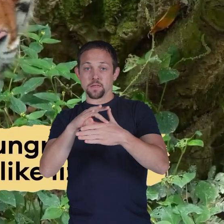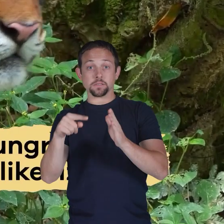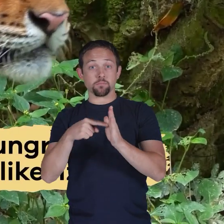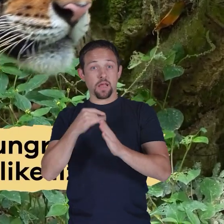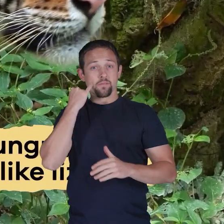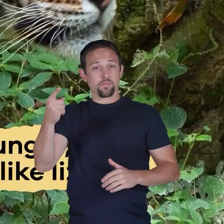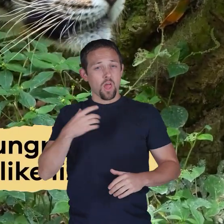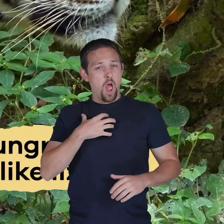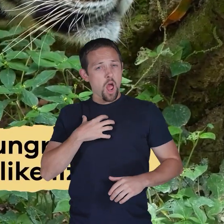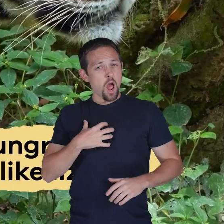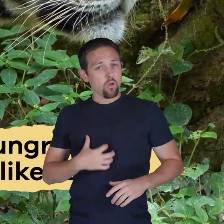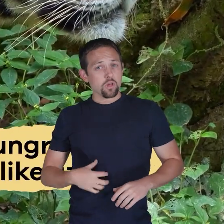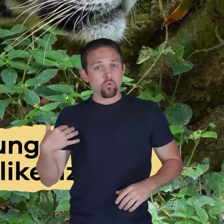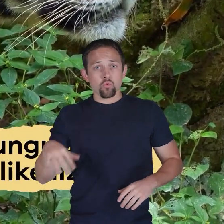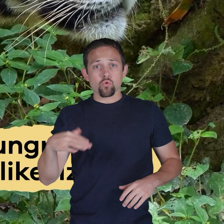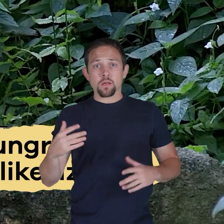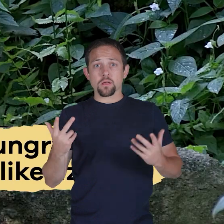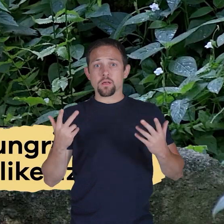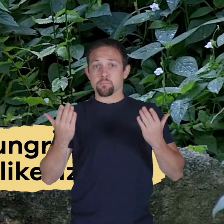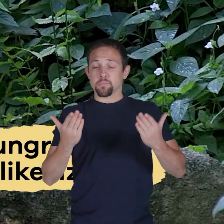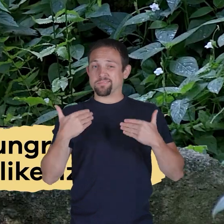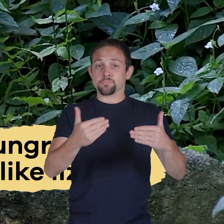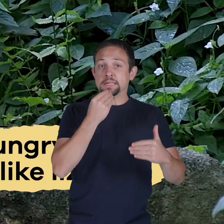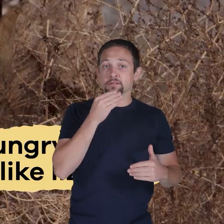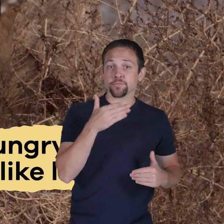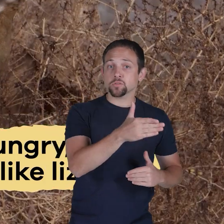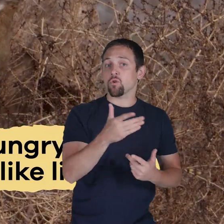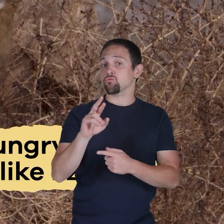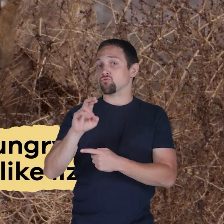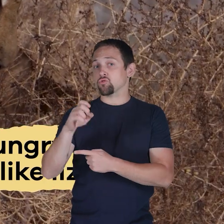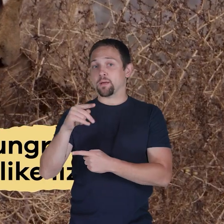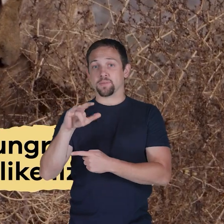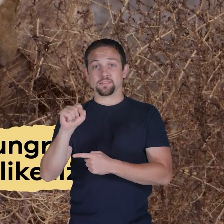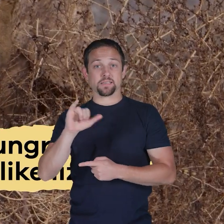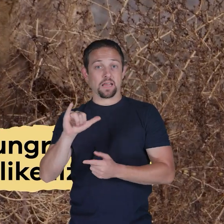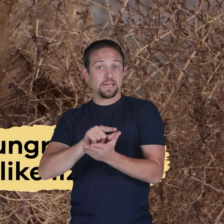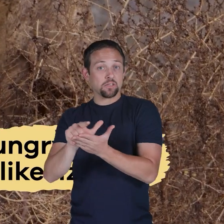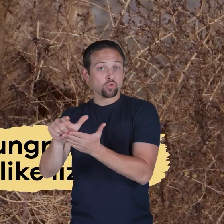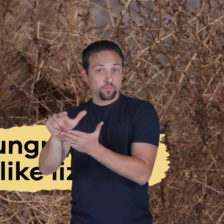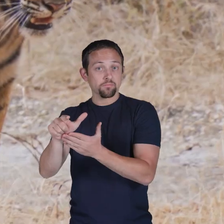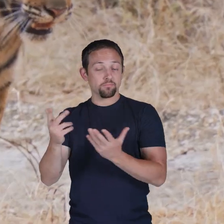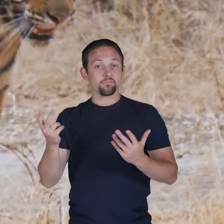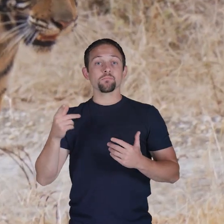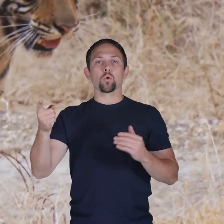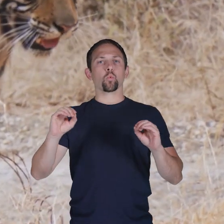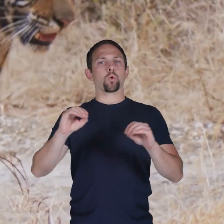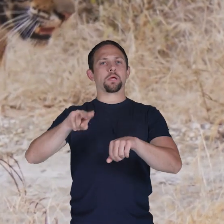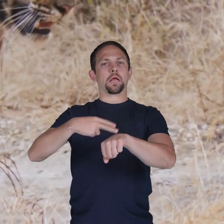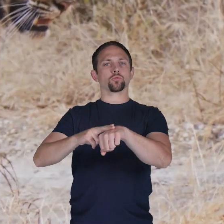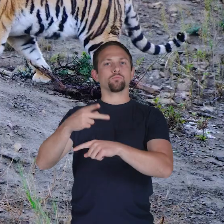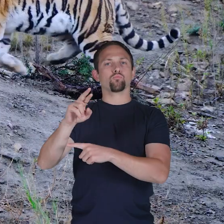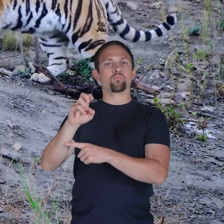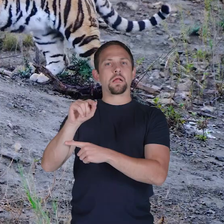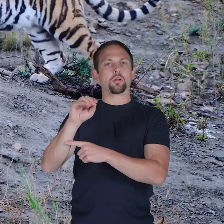Sometimes, if they are very hungry, they might eat fish or even reptiles like lizards. They have no natural